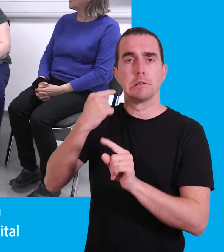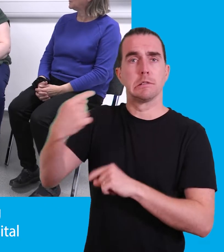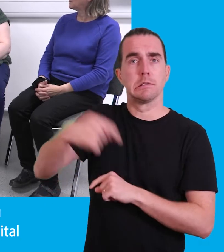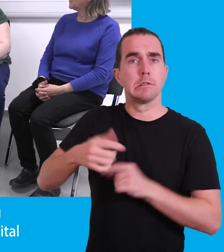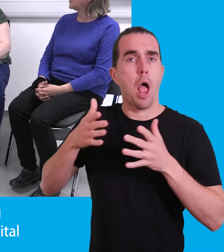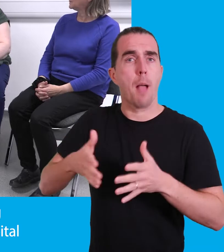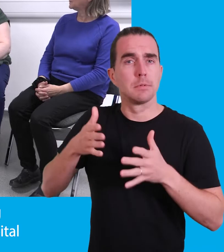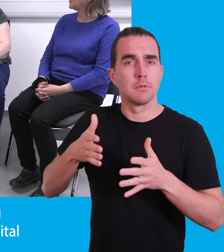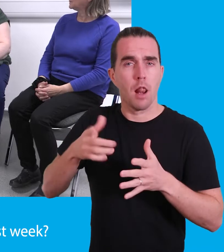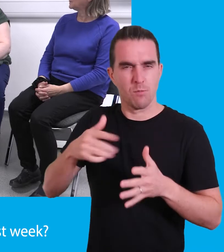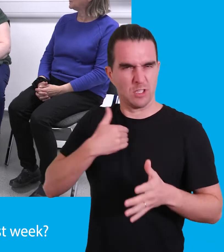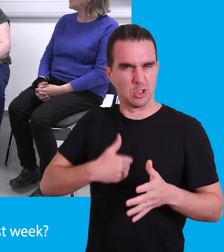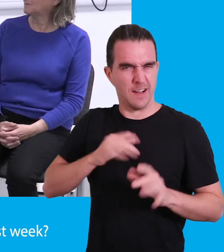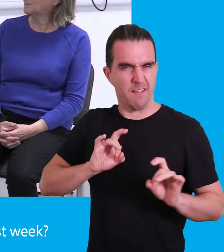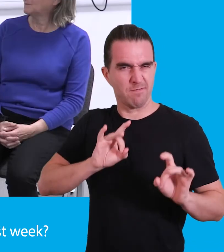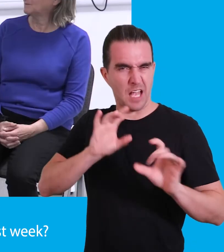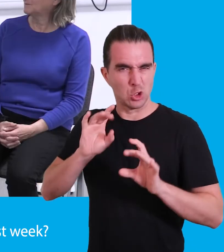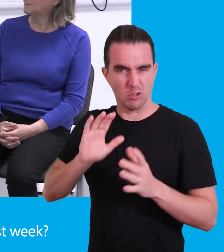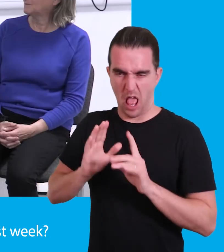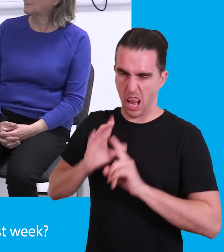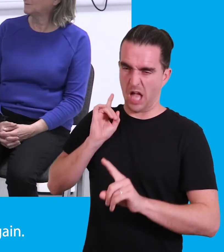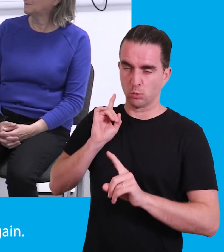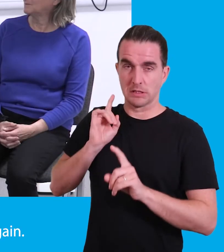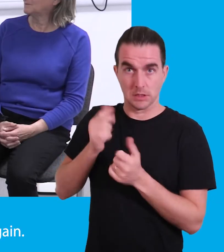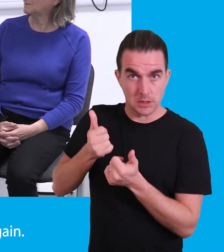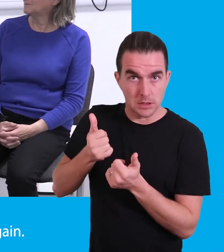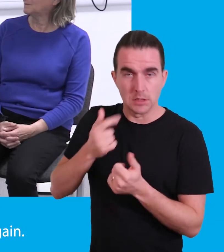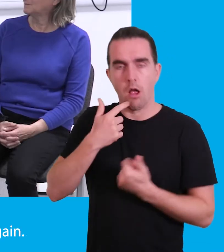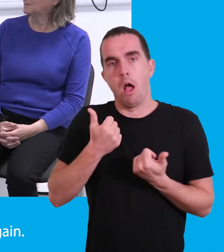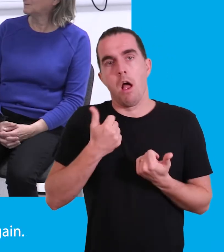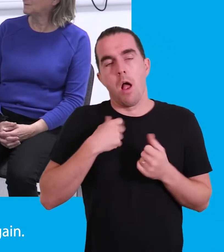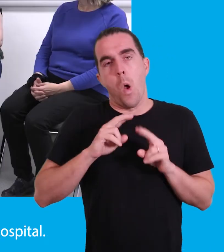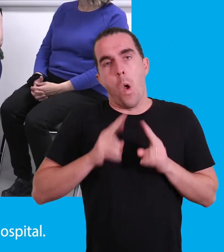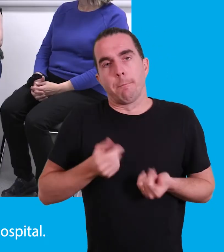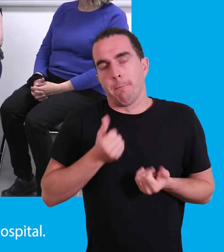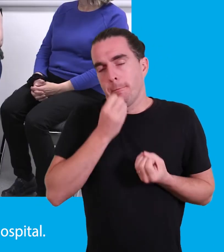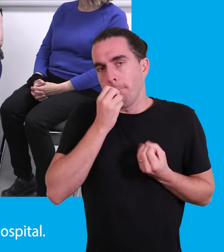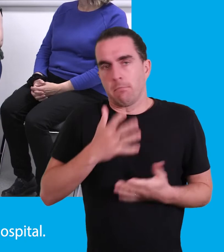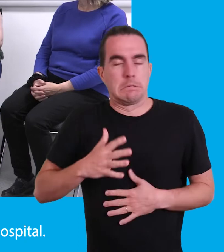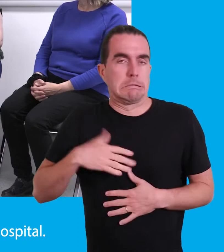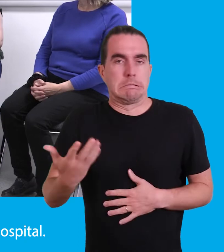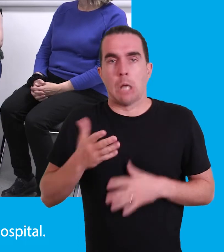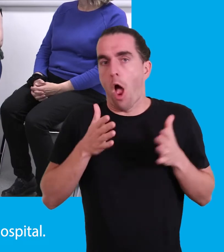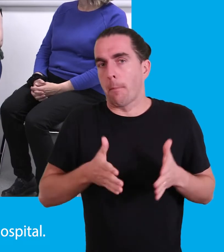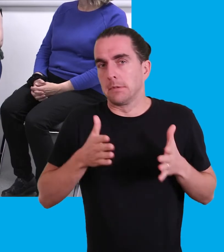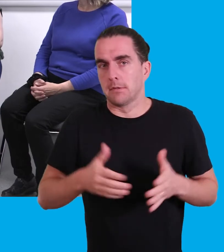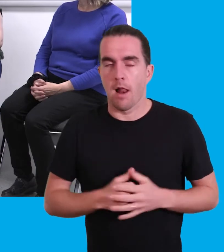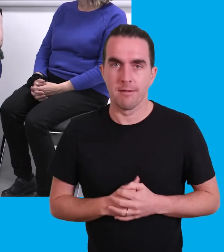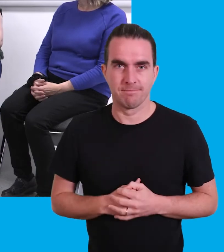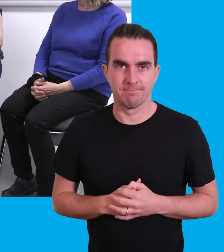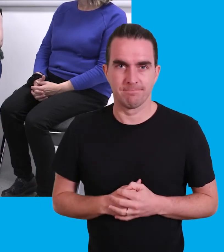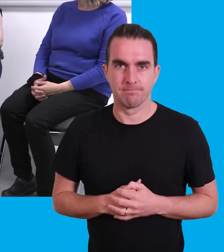How are you feeling since you were in hospital with that chest infection last week? It's good to be home again. I don't like really being in hospital.